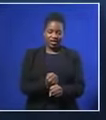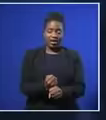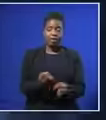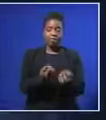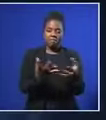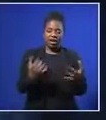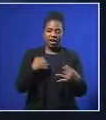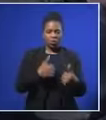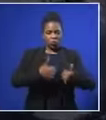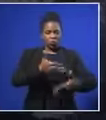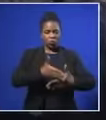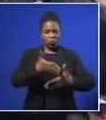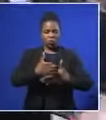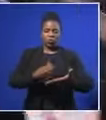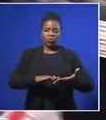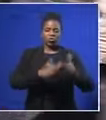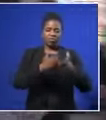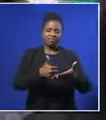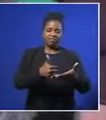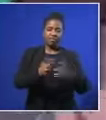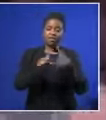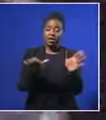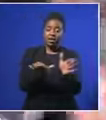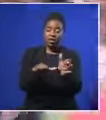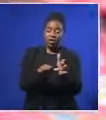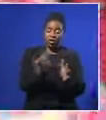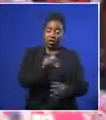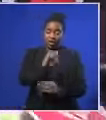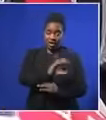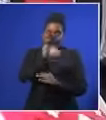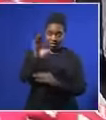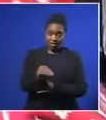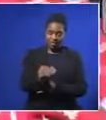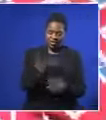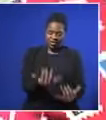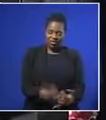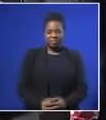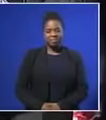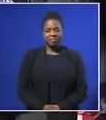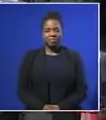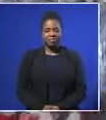Many have carried out good deeds in his memory, but important messages about South Africa today as well.